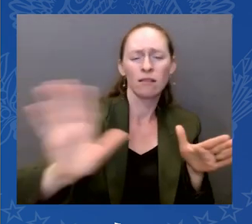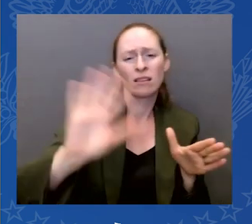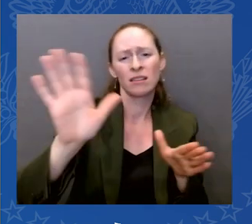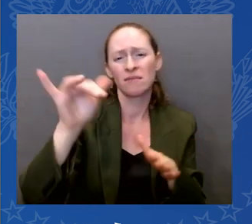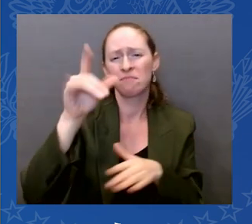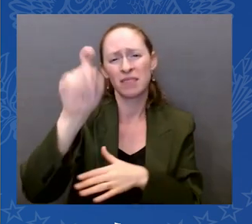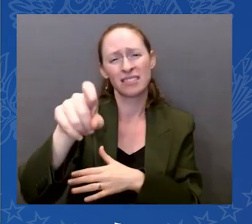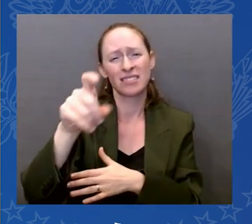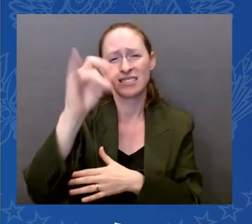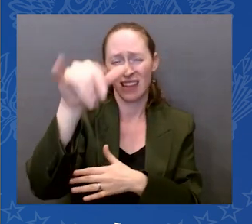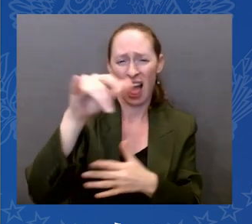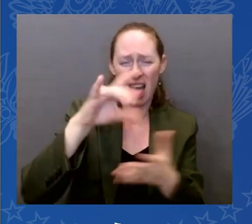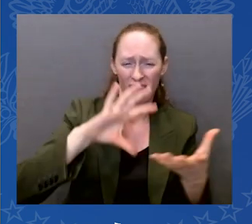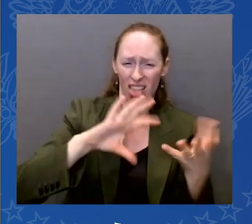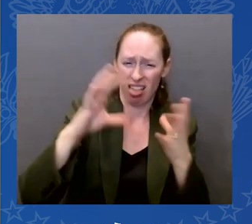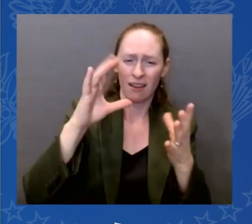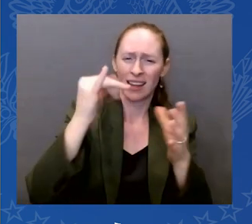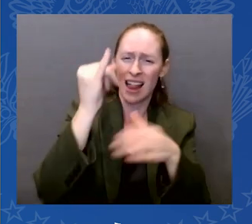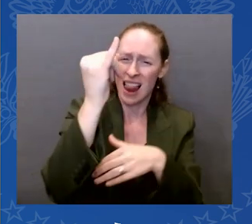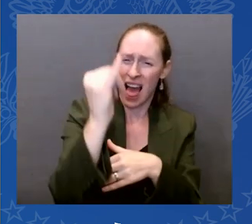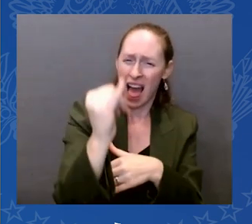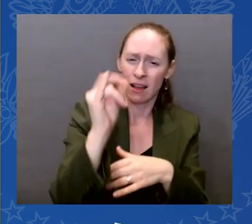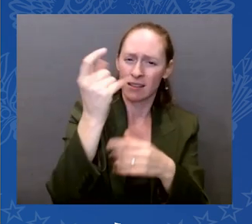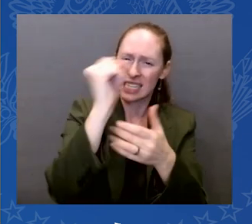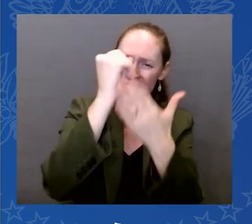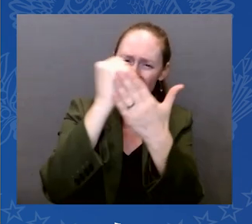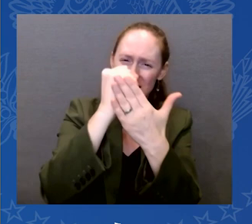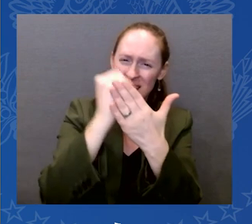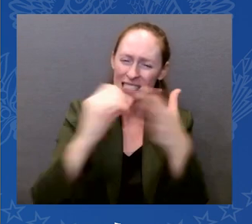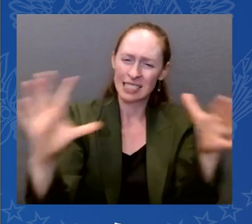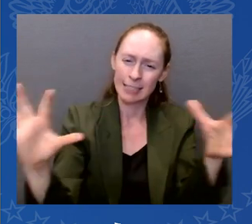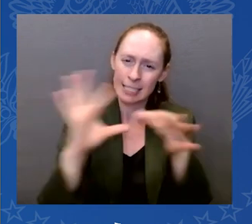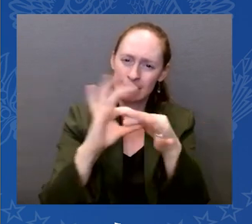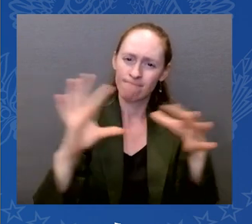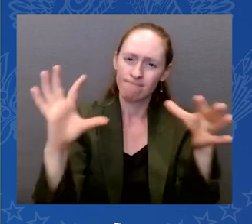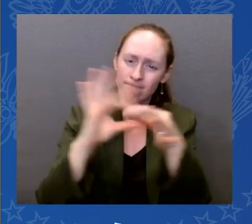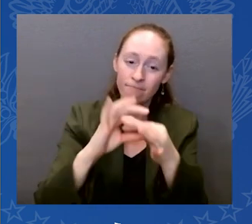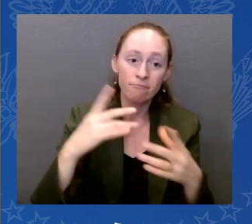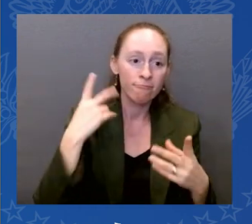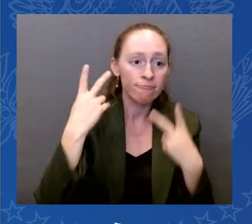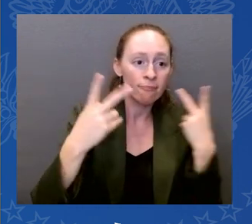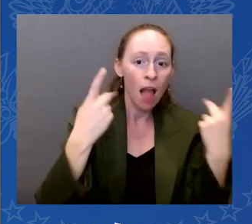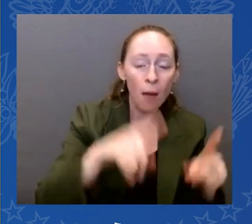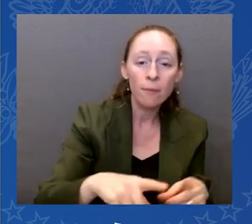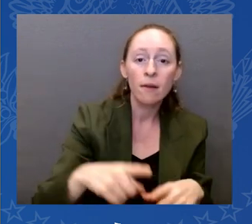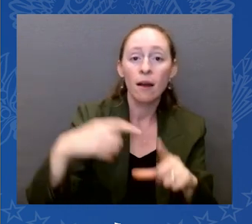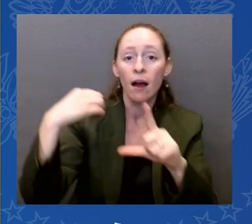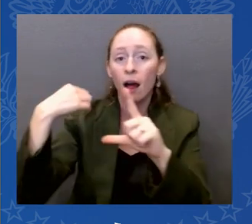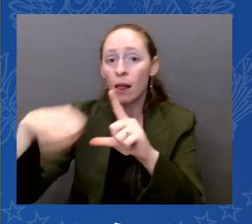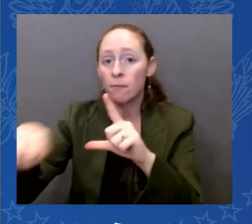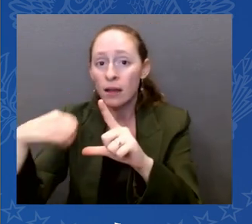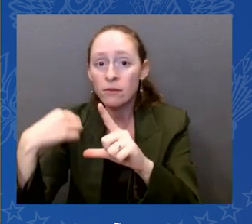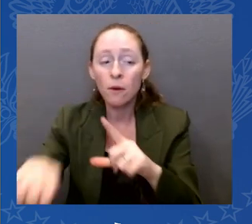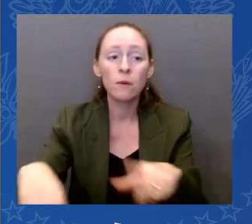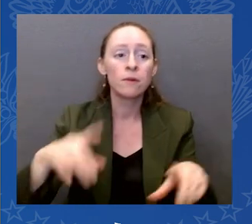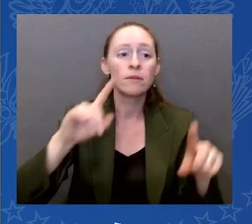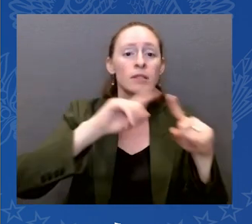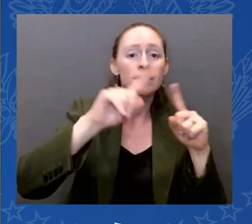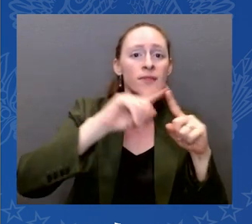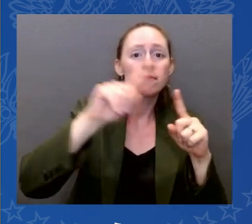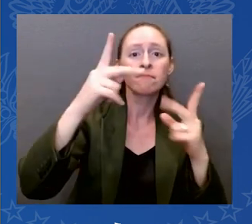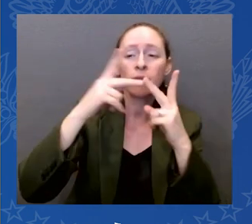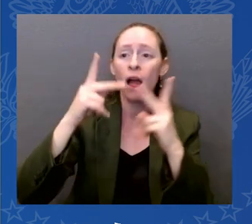Paso or all the other places that never make the news, together with you, we are erasing the invisible